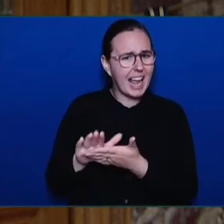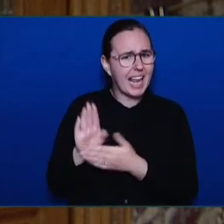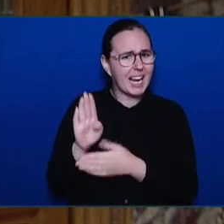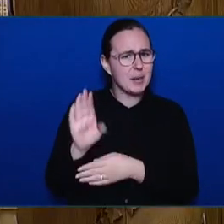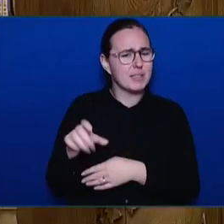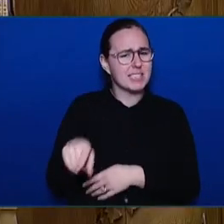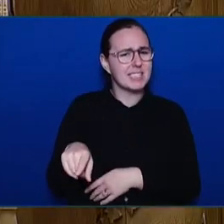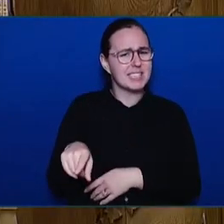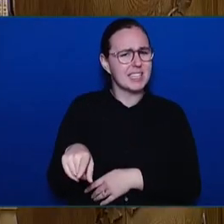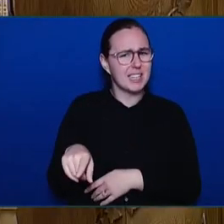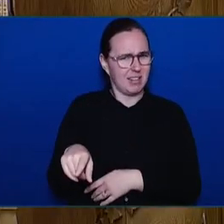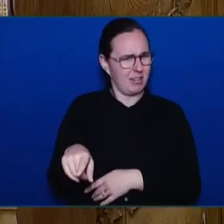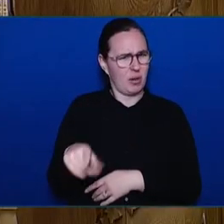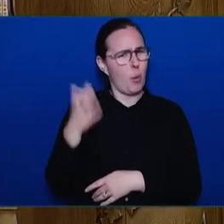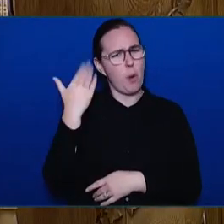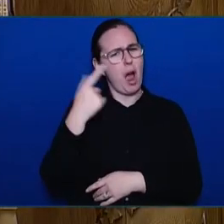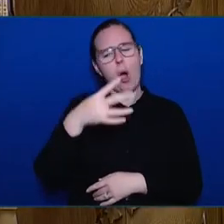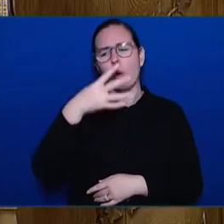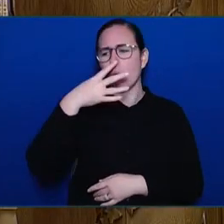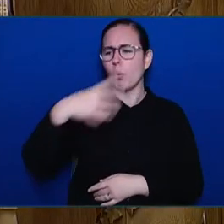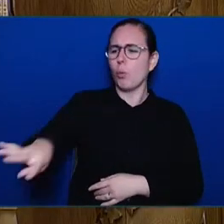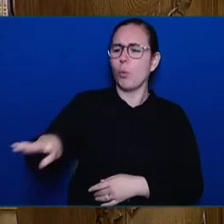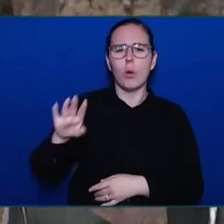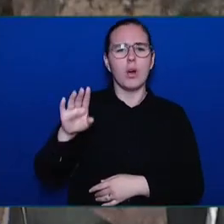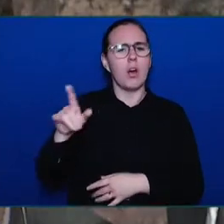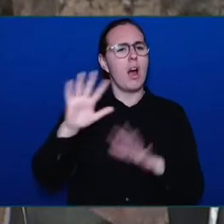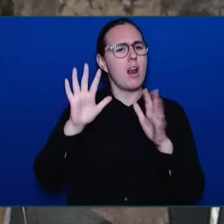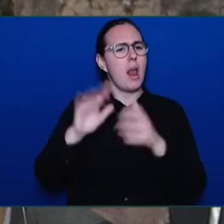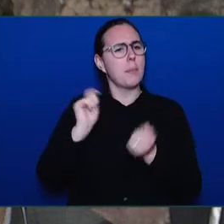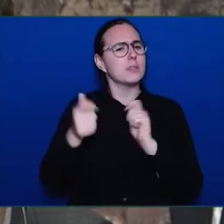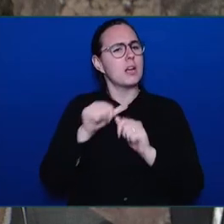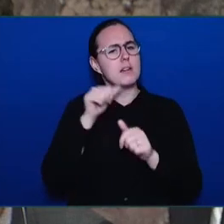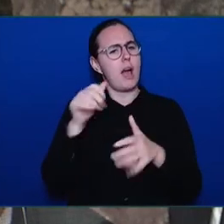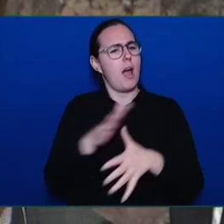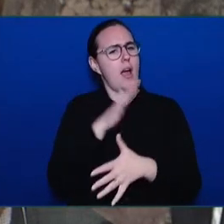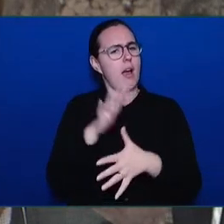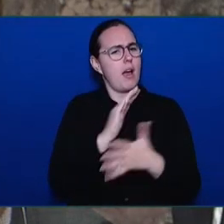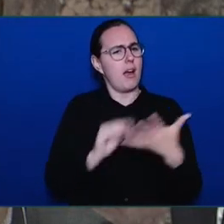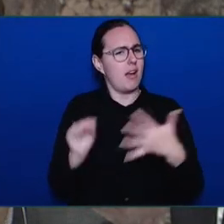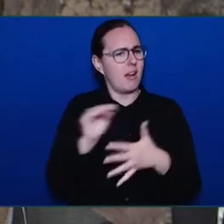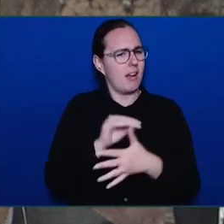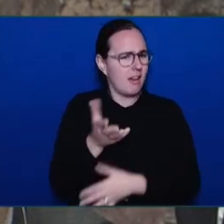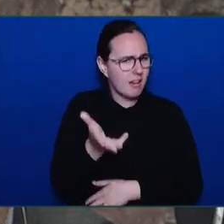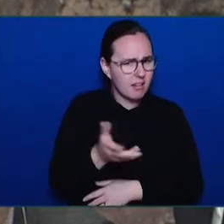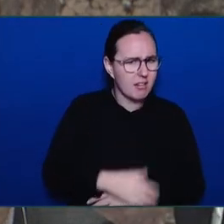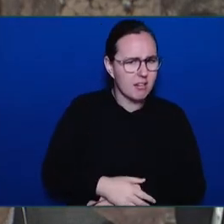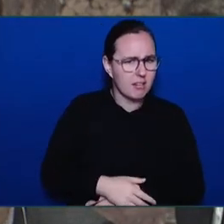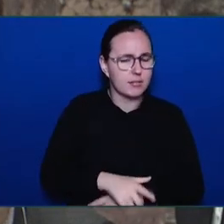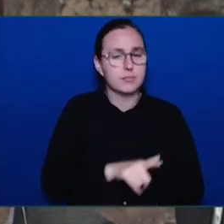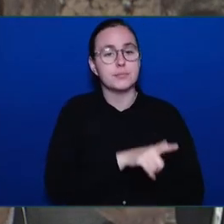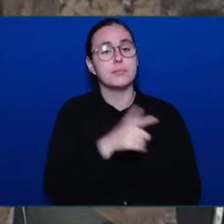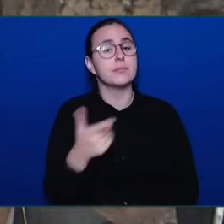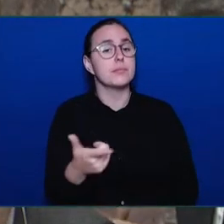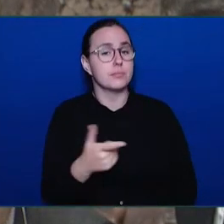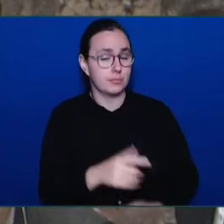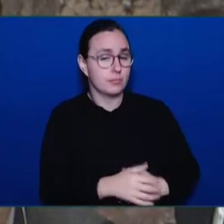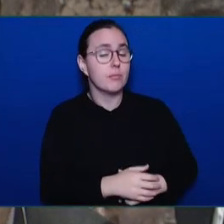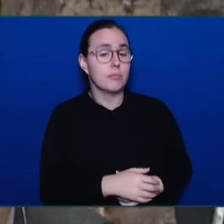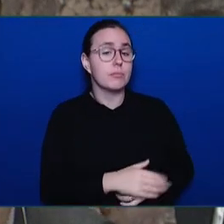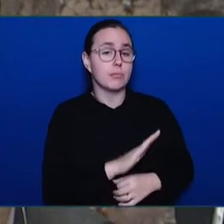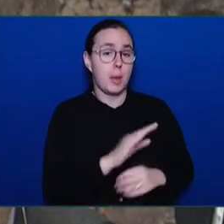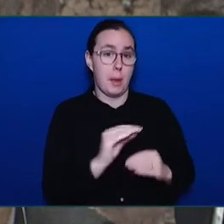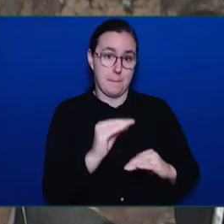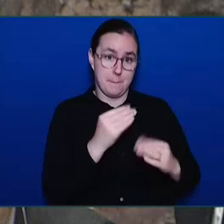The Minister of Finance. Thank you, Mr. Speaker. Well, in Budget 2023, we are investing $1.4 billion